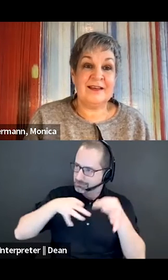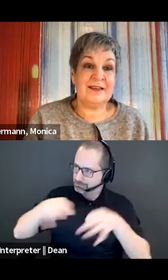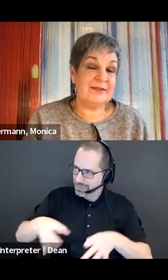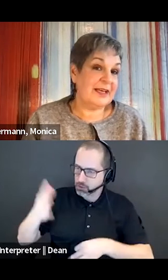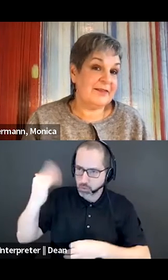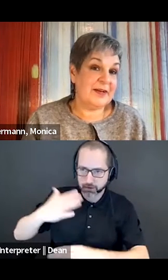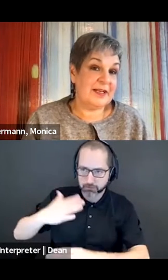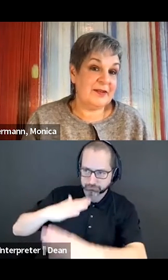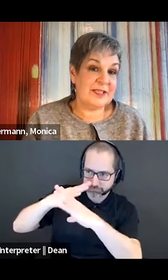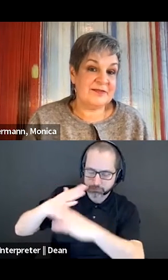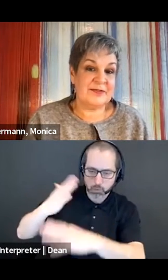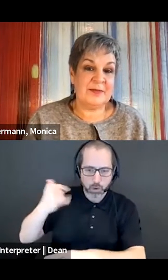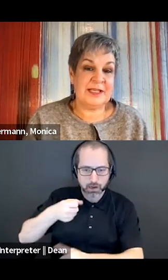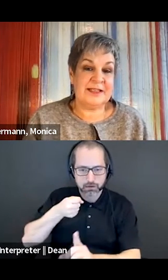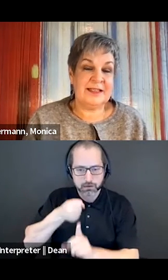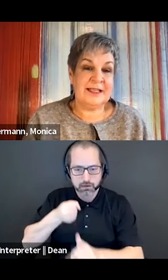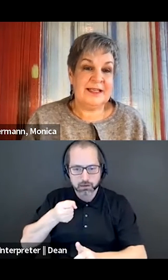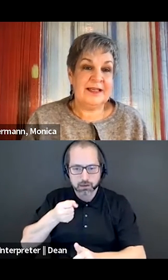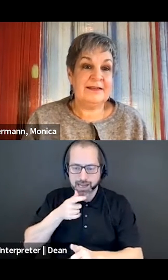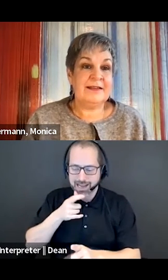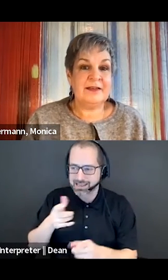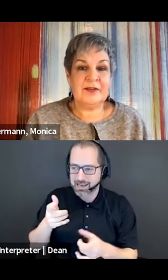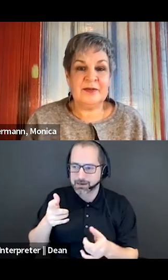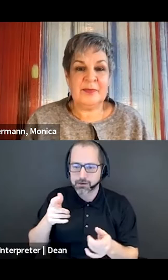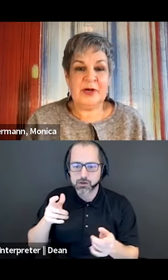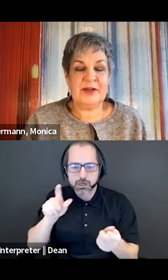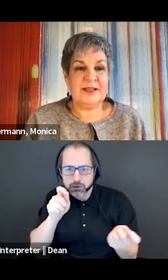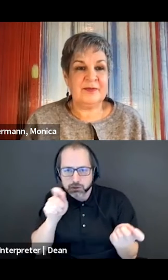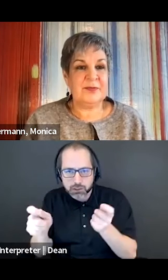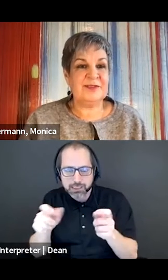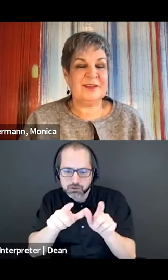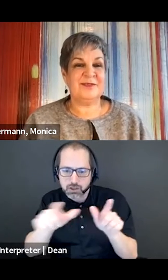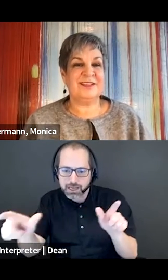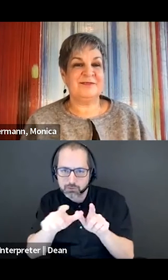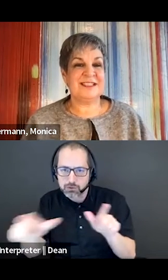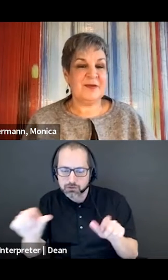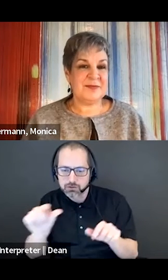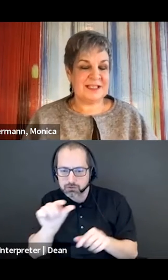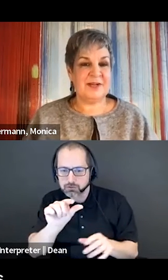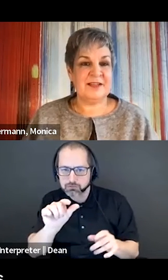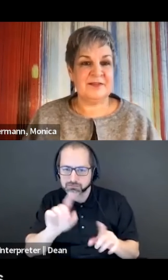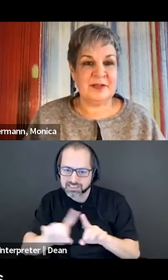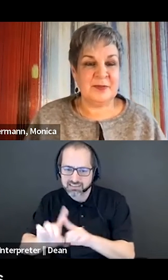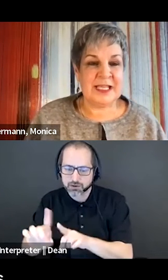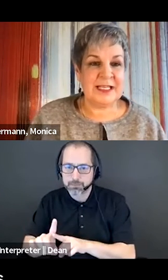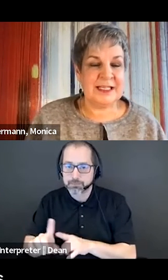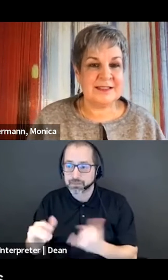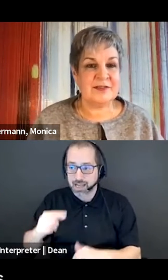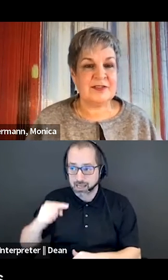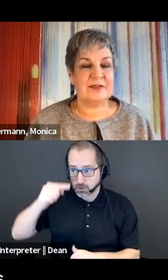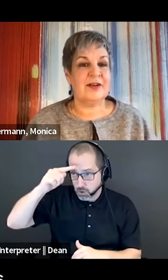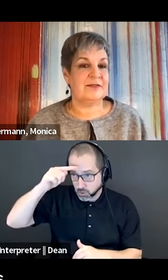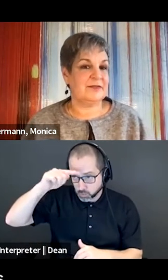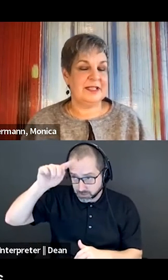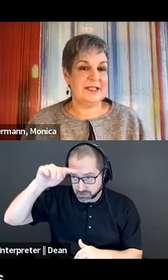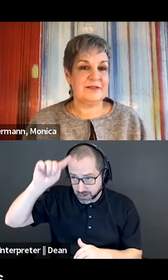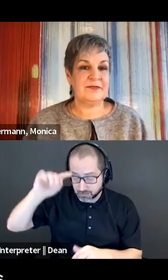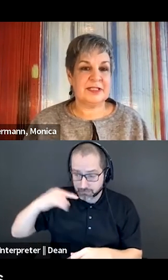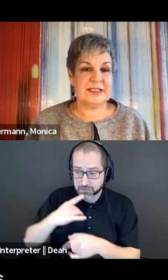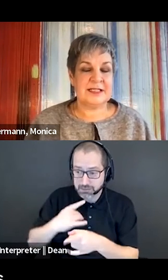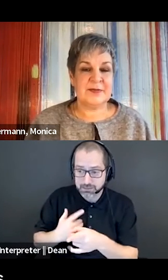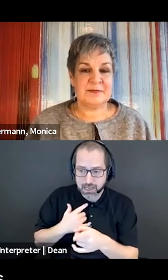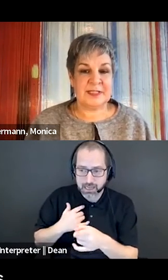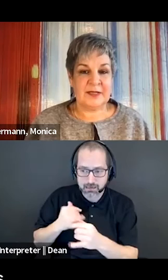finding other ways of framing it. And then the other part, and I want to build off what Sam said, right at the very beginning is there's a lot of